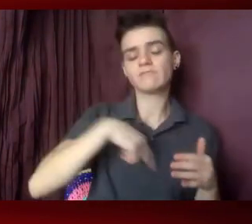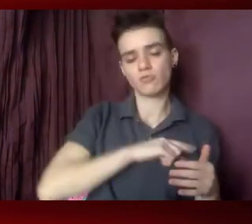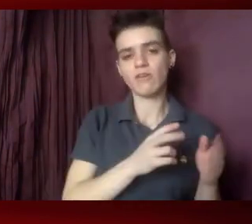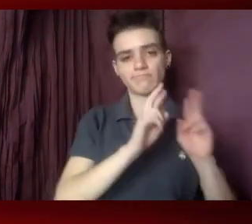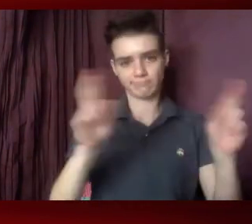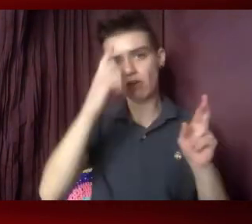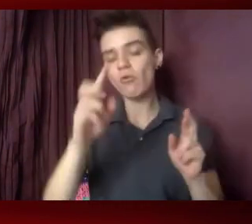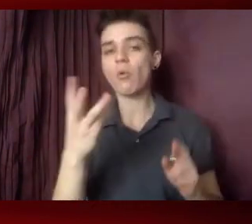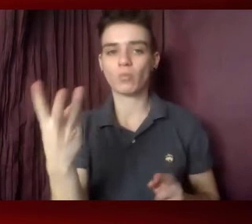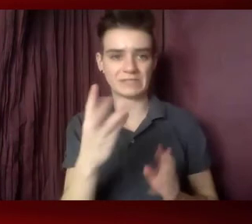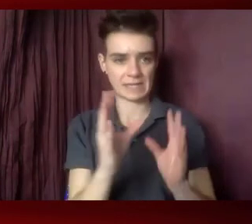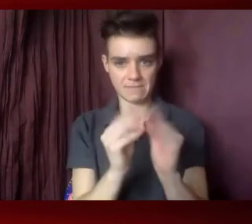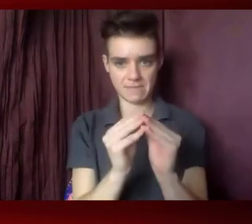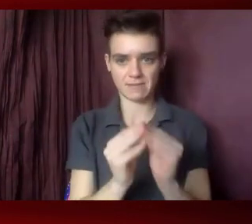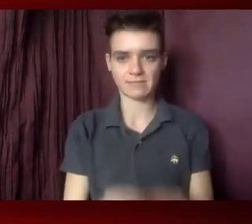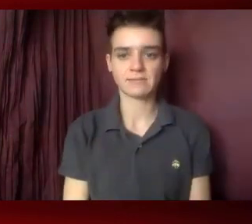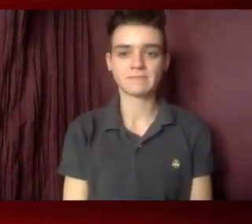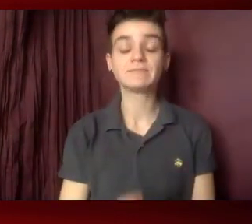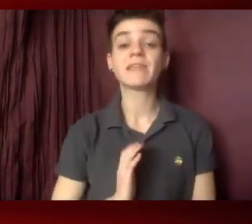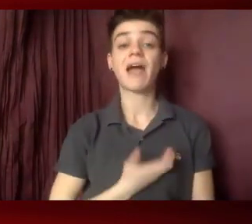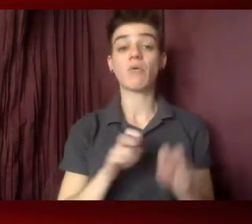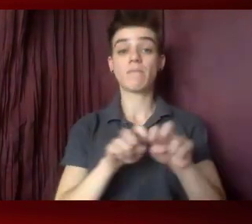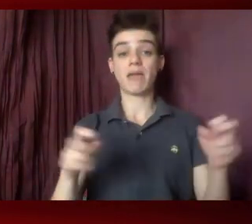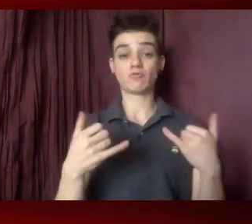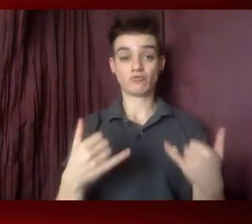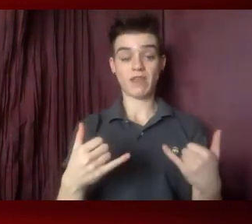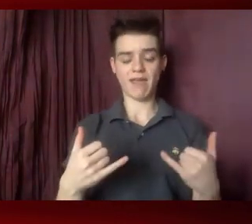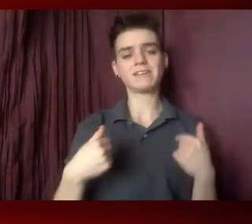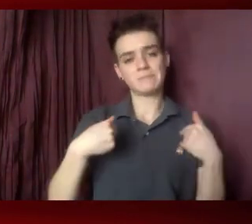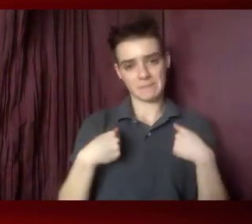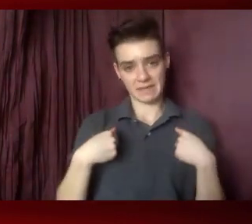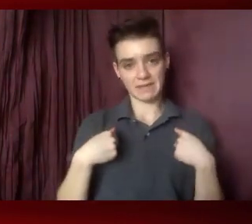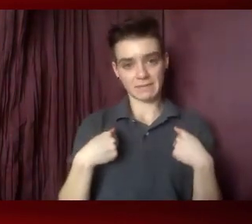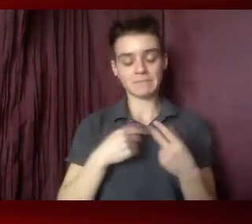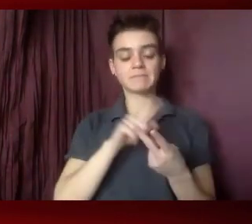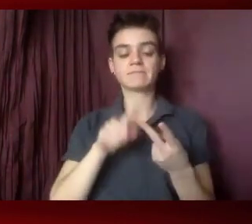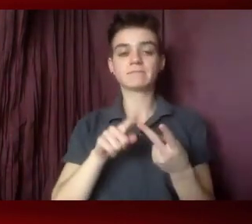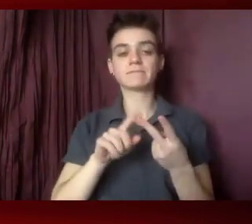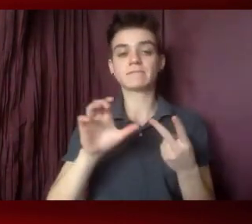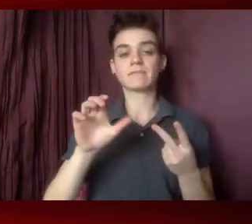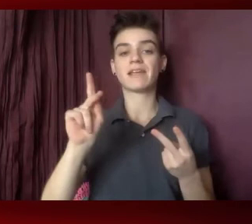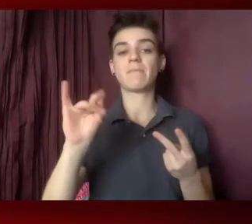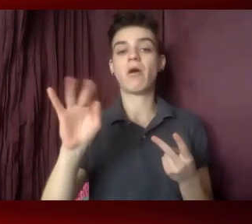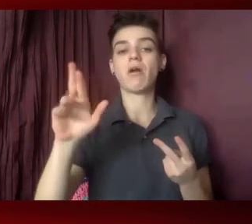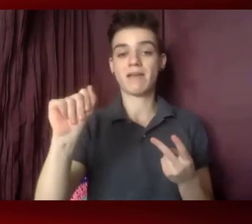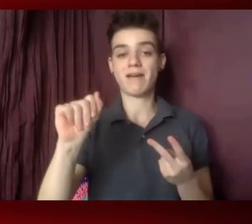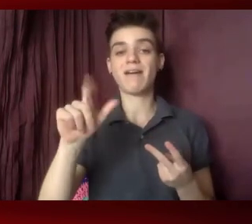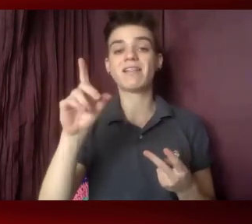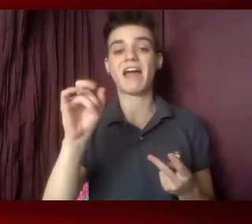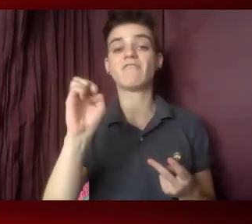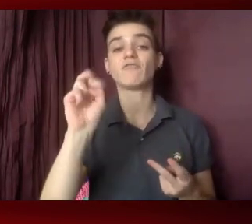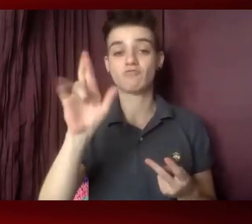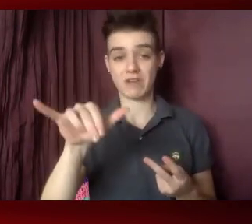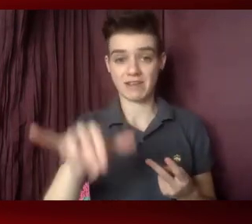members of Congress. Our panel today will include myself, Kamaria Lafrey from the Sarah project,